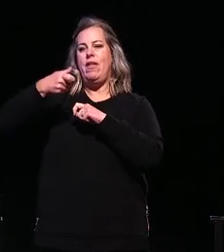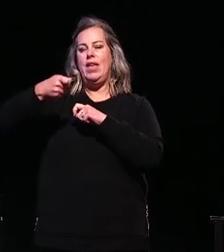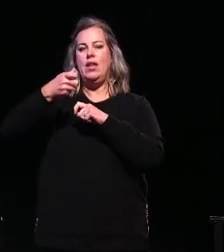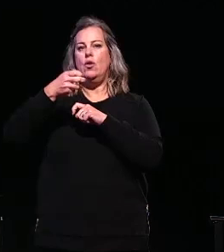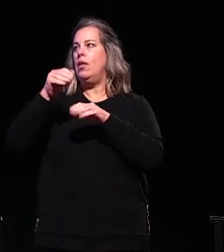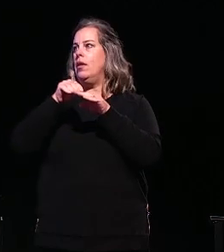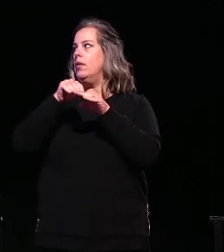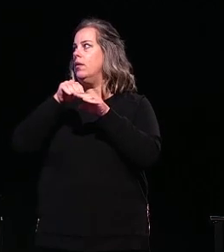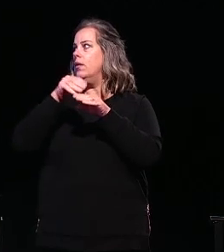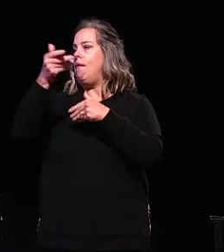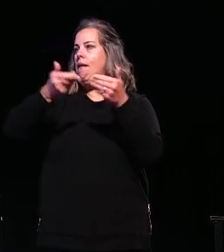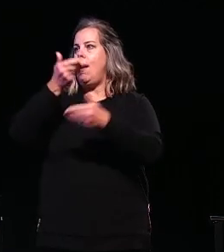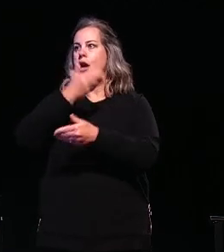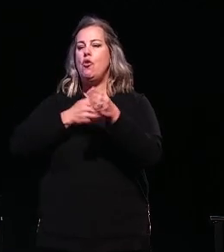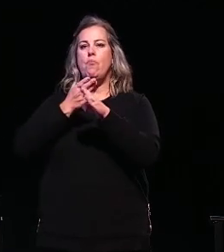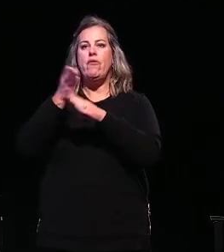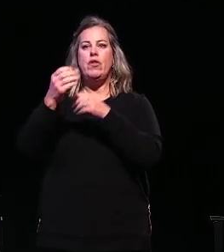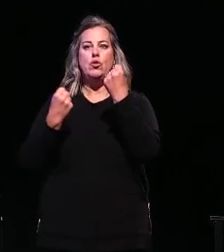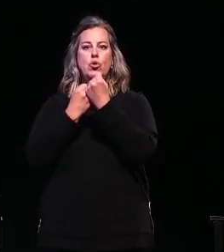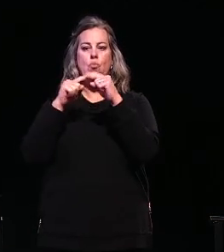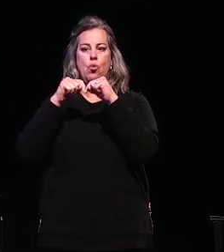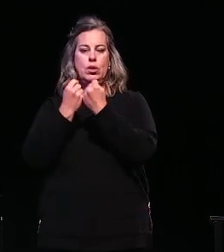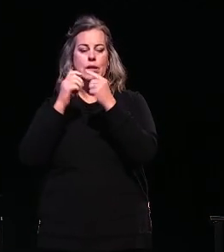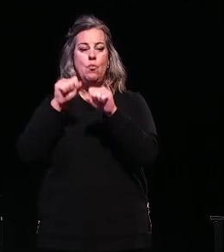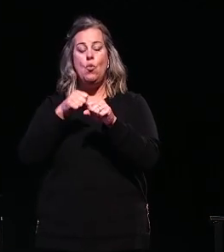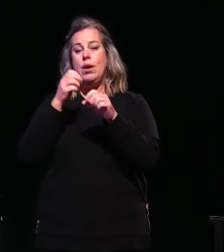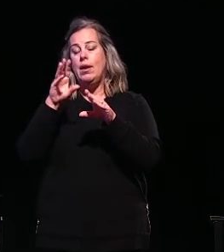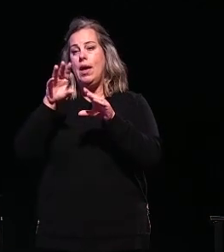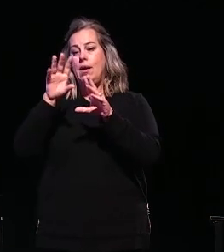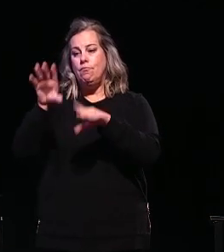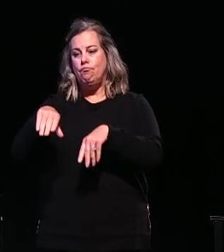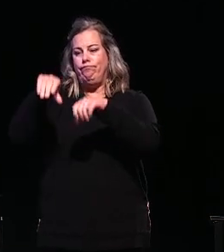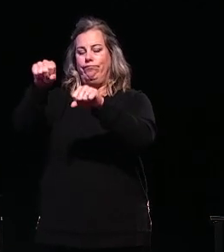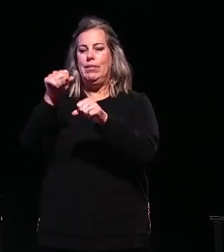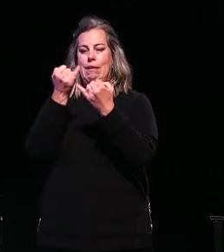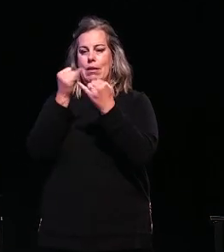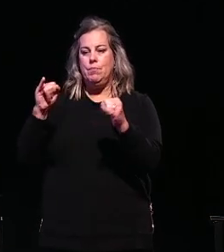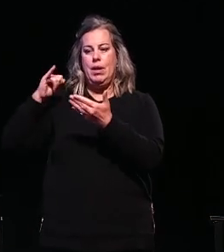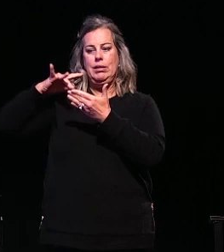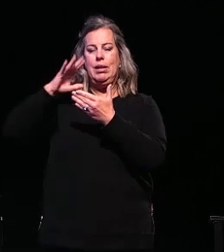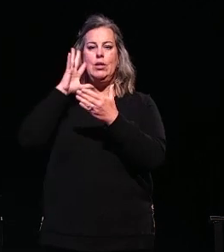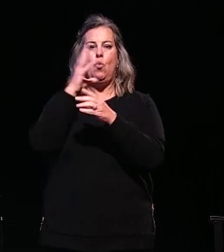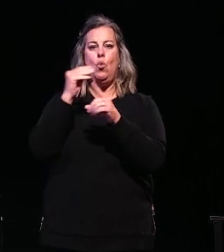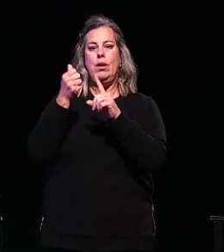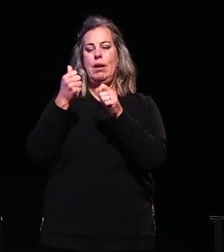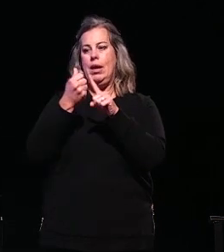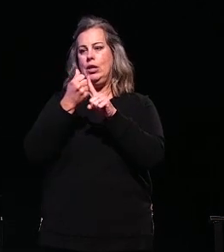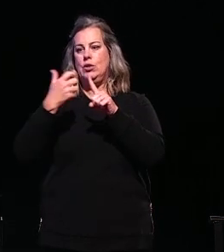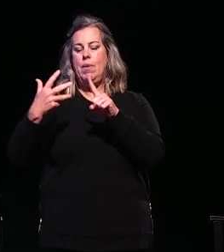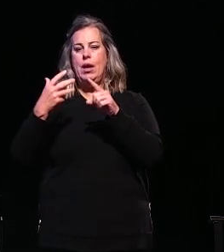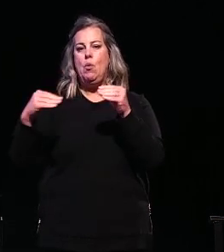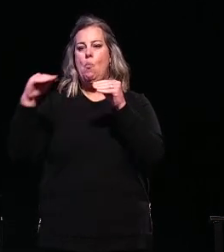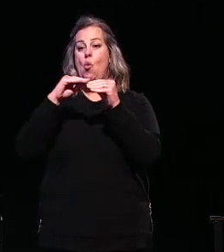along with hiring a professional support team. At this level, we'll fund independent studies, and this will allow us to expand faster, resulting in a large increase of indirect